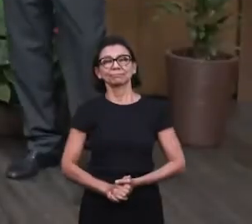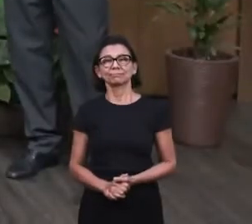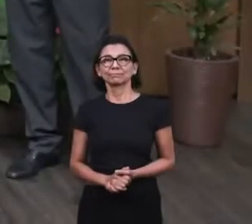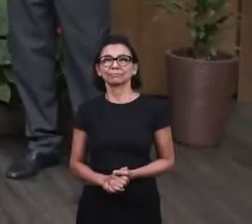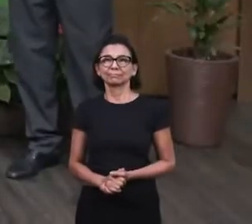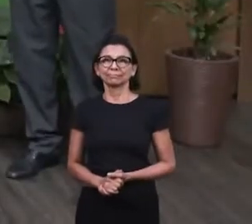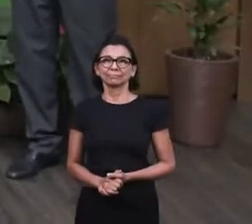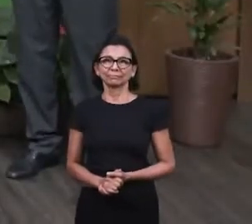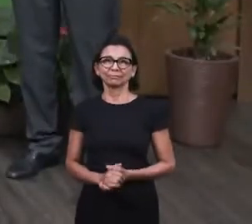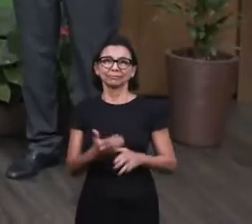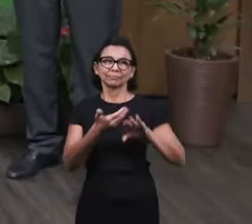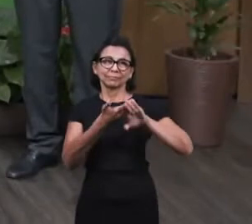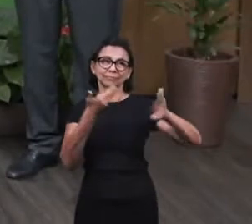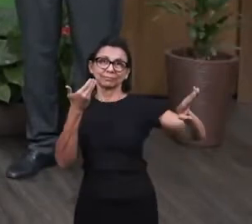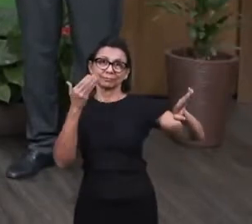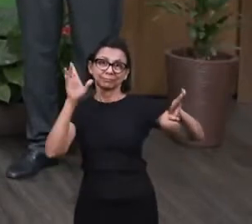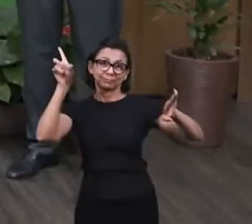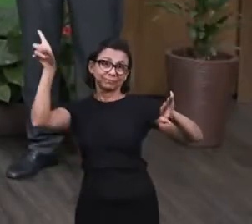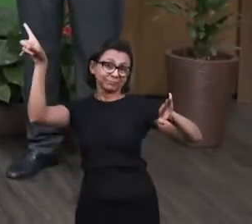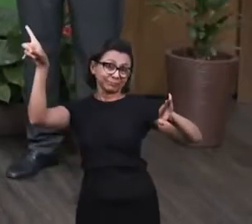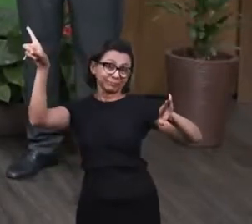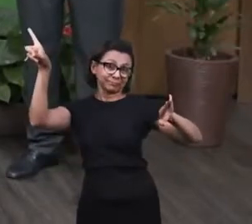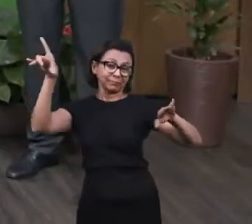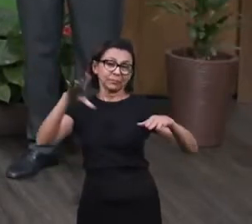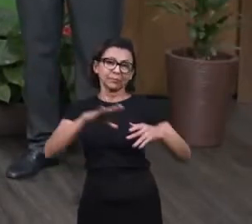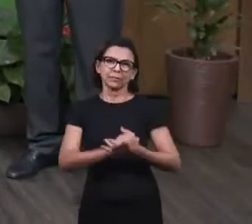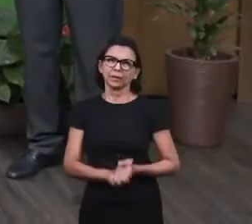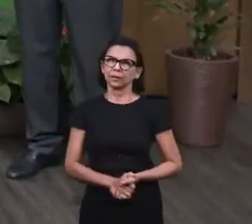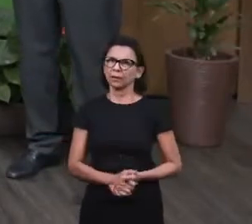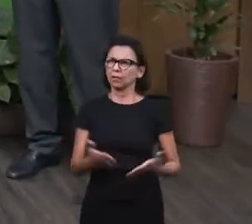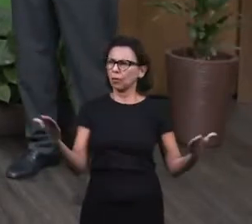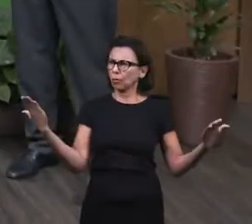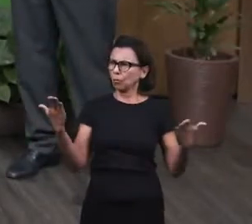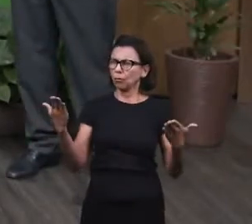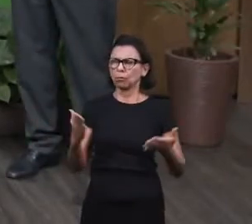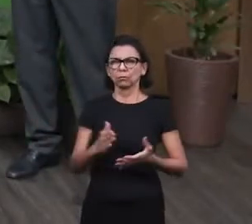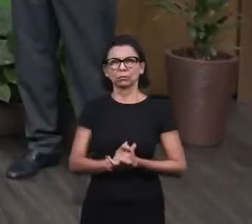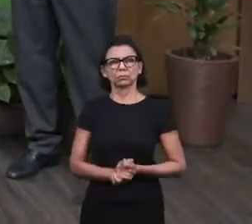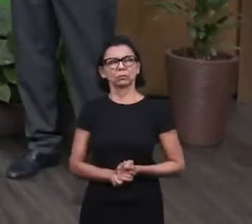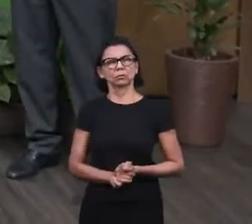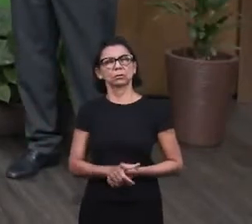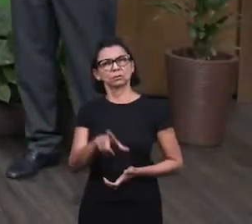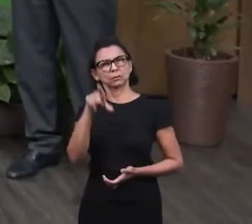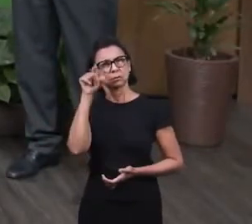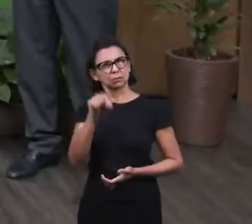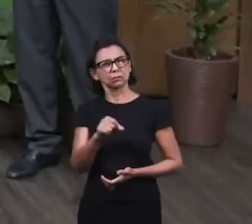And this decision, Sergio, needs to be made now.